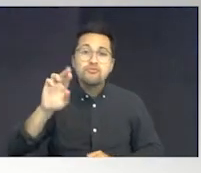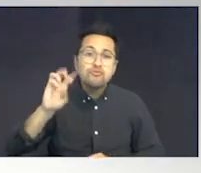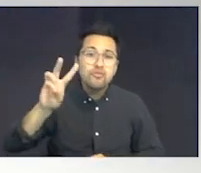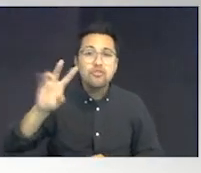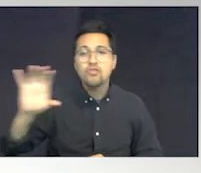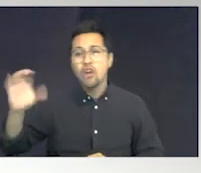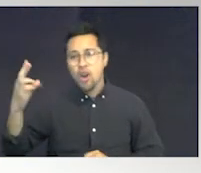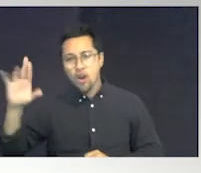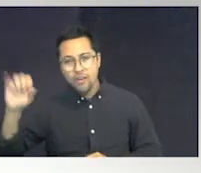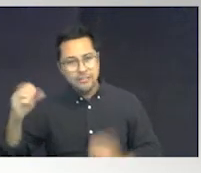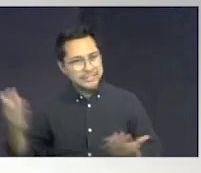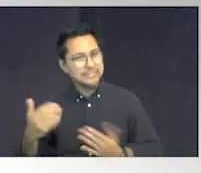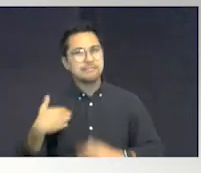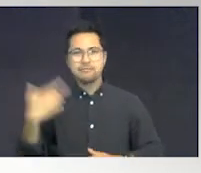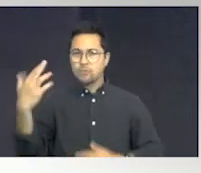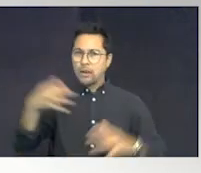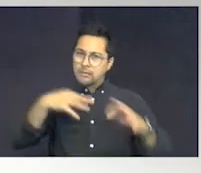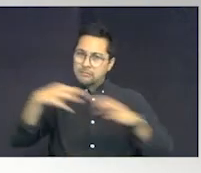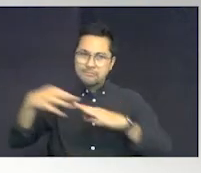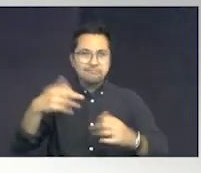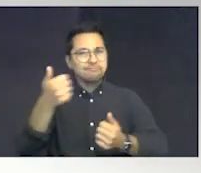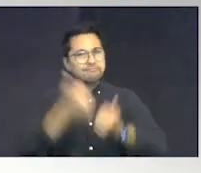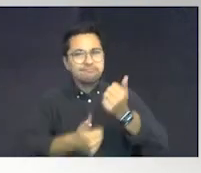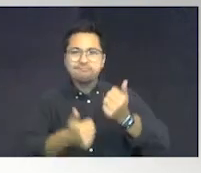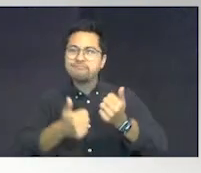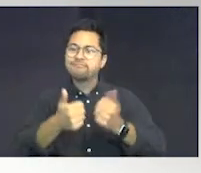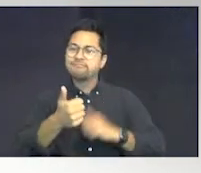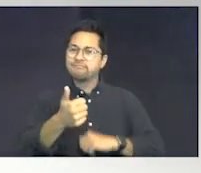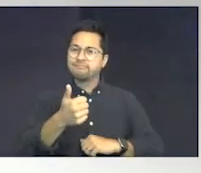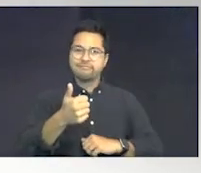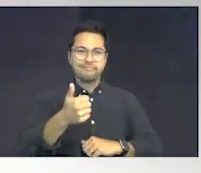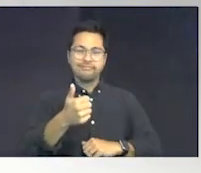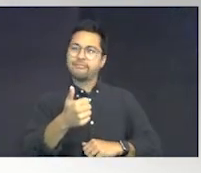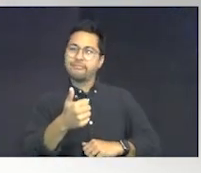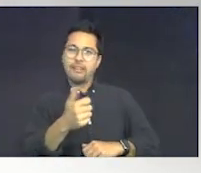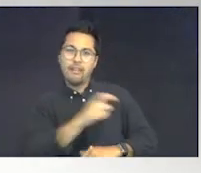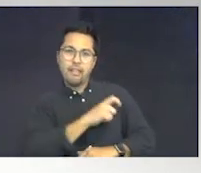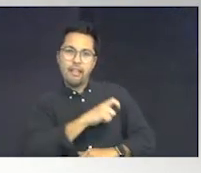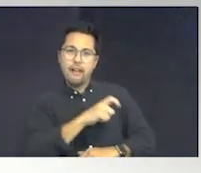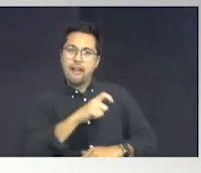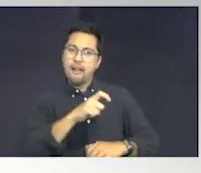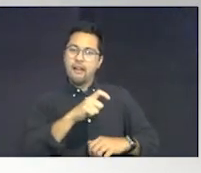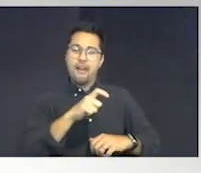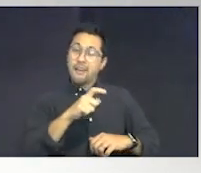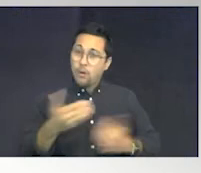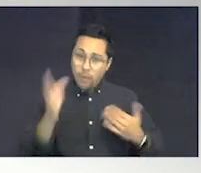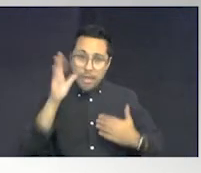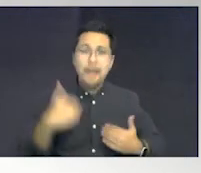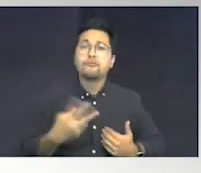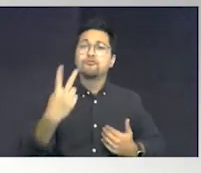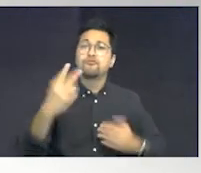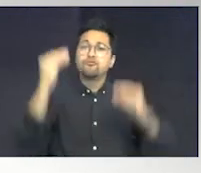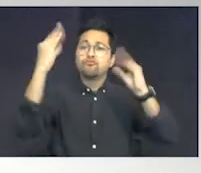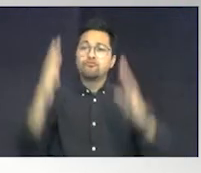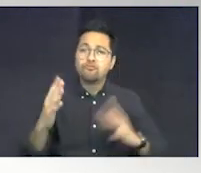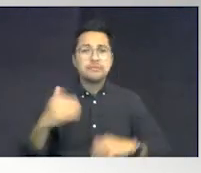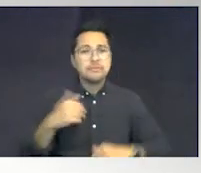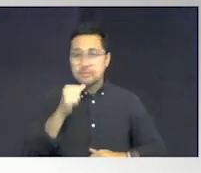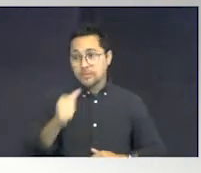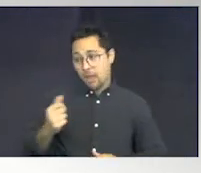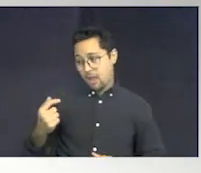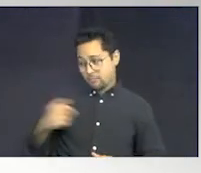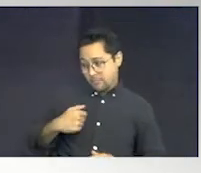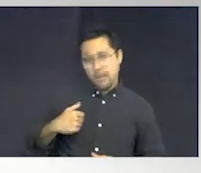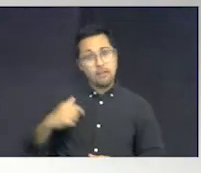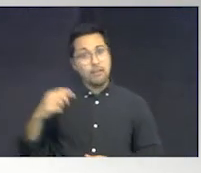be able explain to every law enforcement officer agency. There are two instructors in every training. And it is not Hector or I.